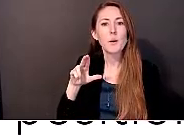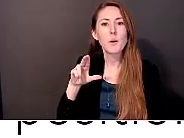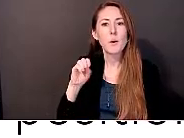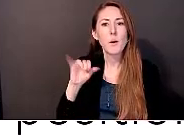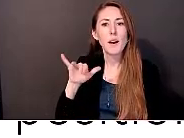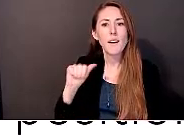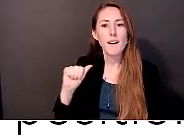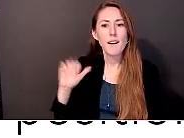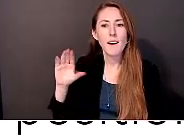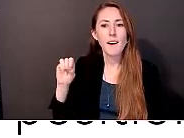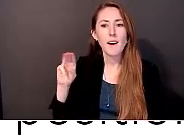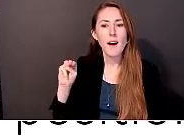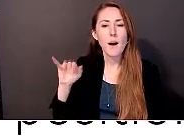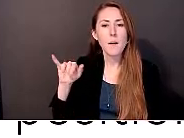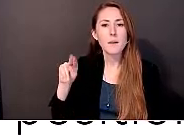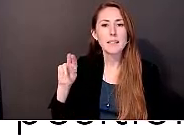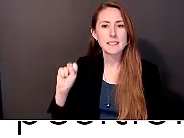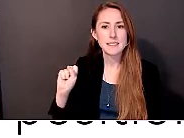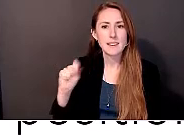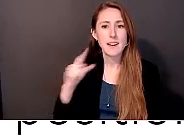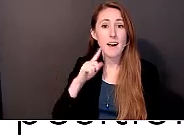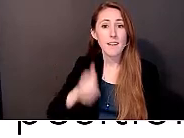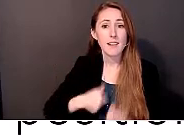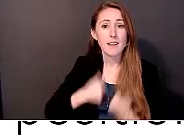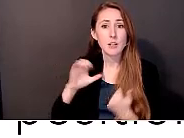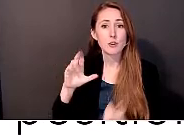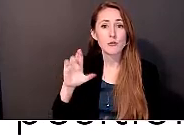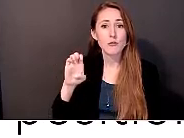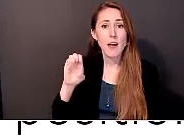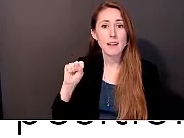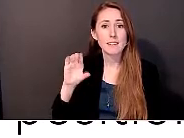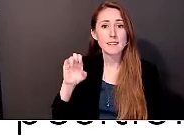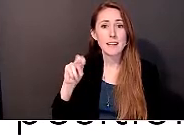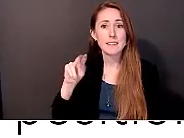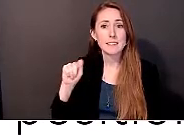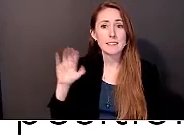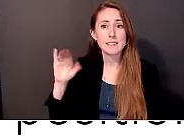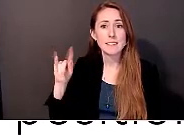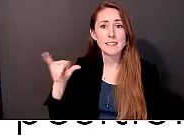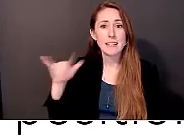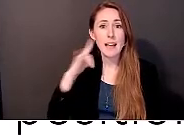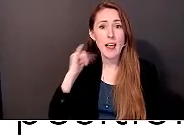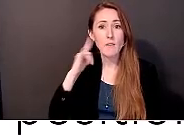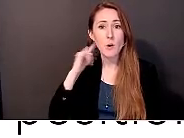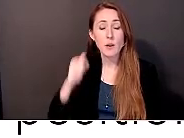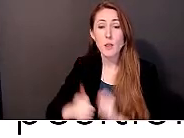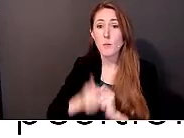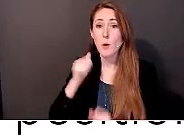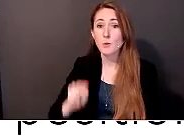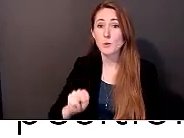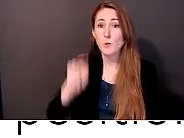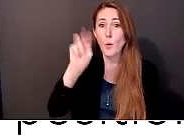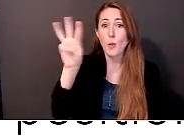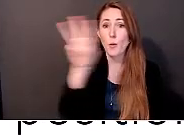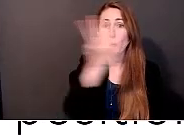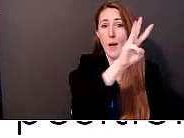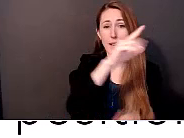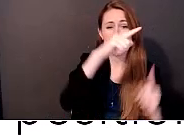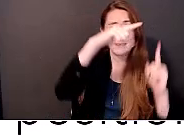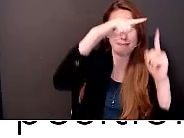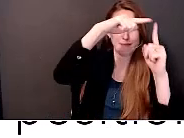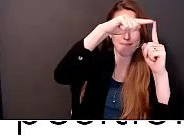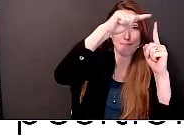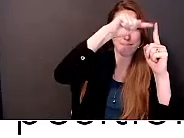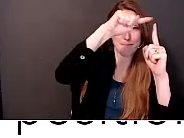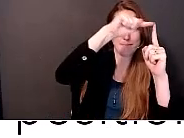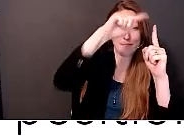have lived in Crescent City, California, which is like the most northern western part of California for most